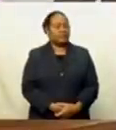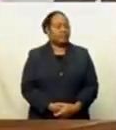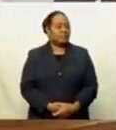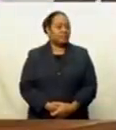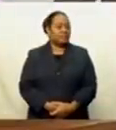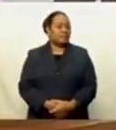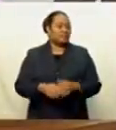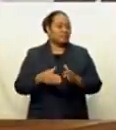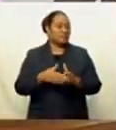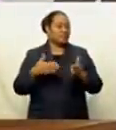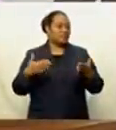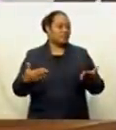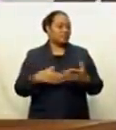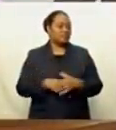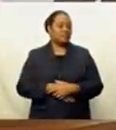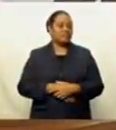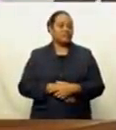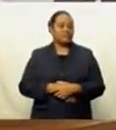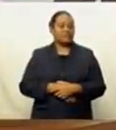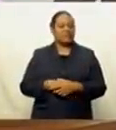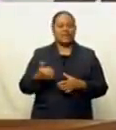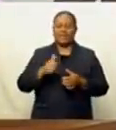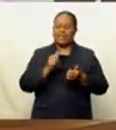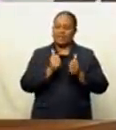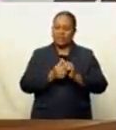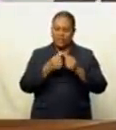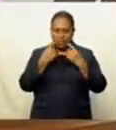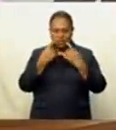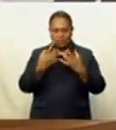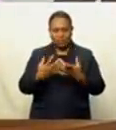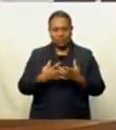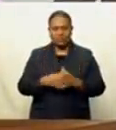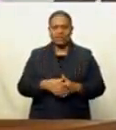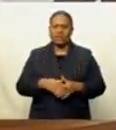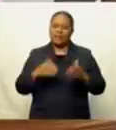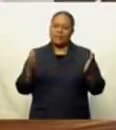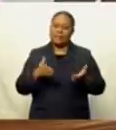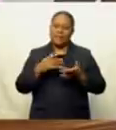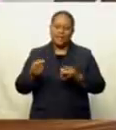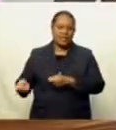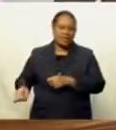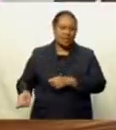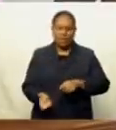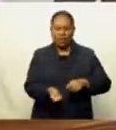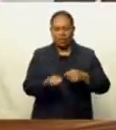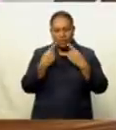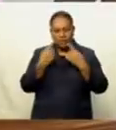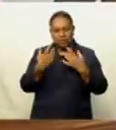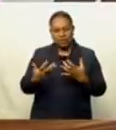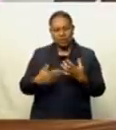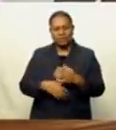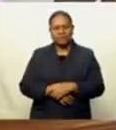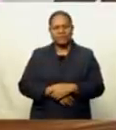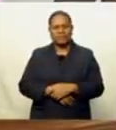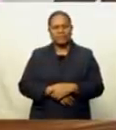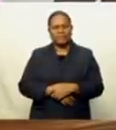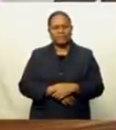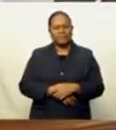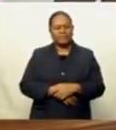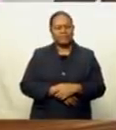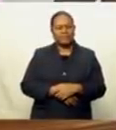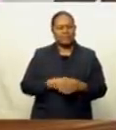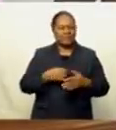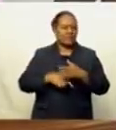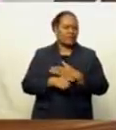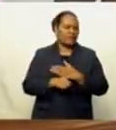Fire can just about make any sport more intense, and while playing hockey on unicycles is strange enough, but setting the puck on